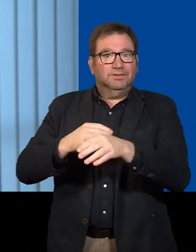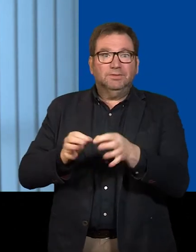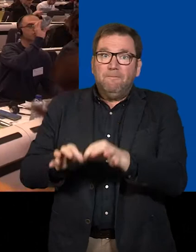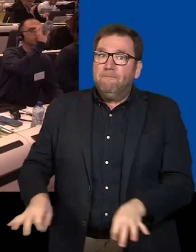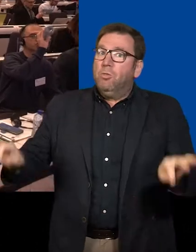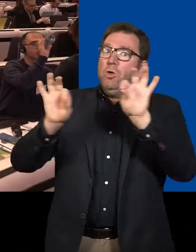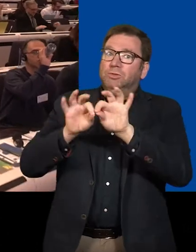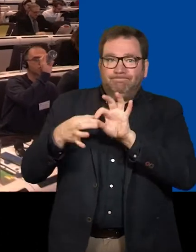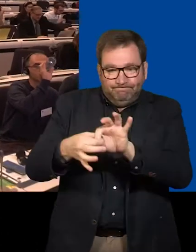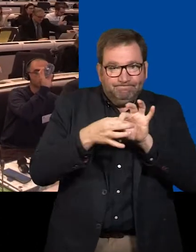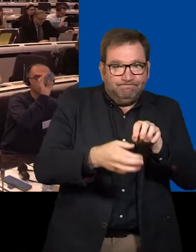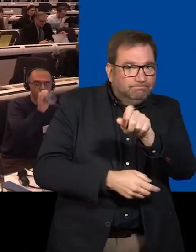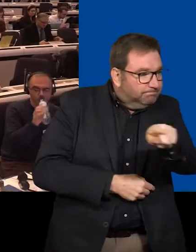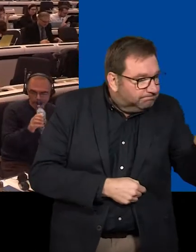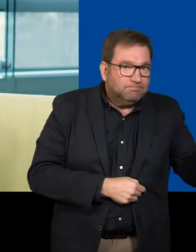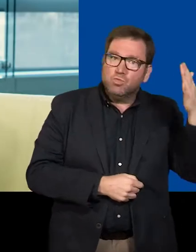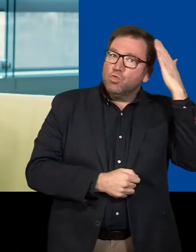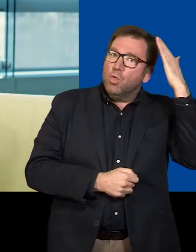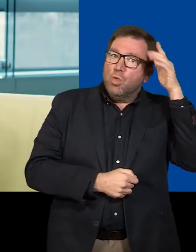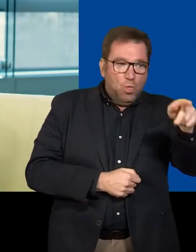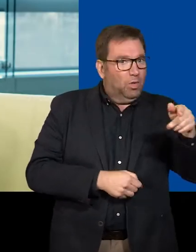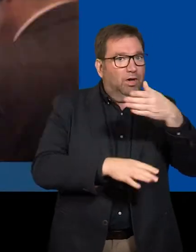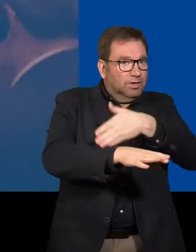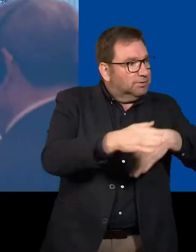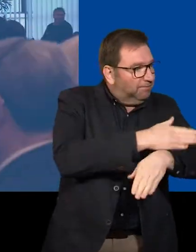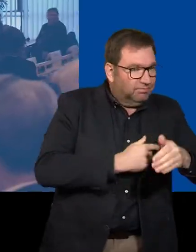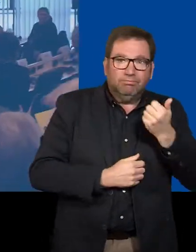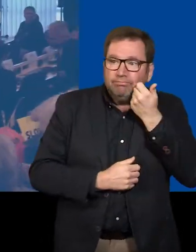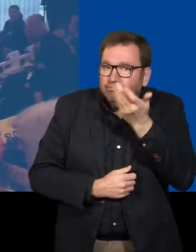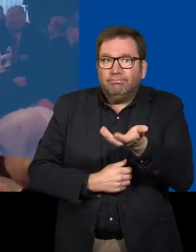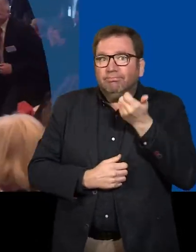the skills of people who know the disability in daily life.